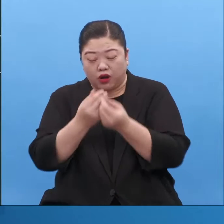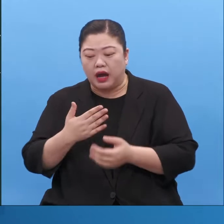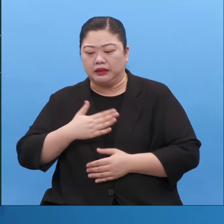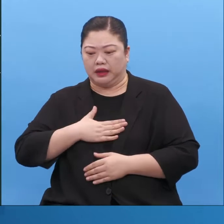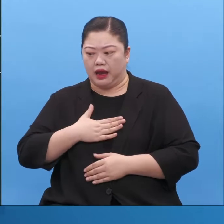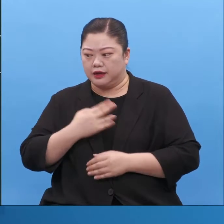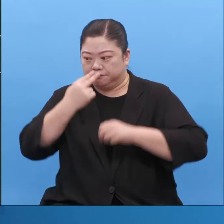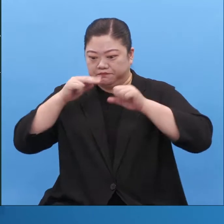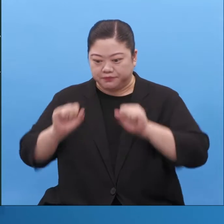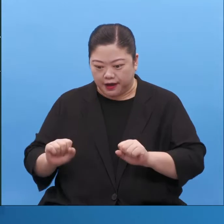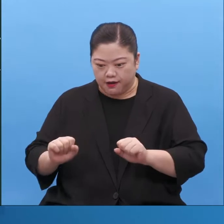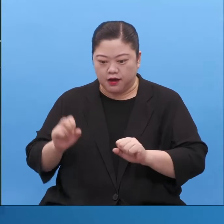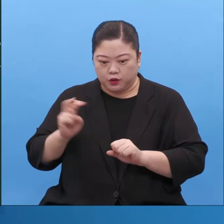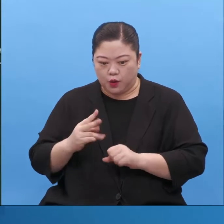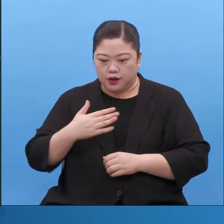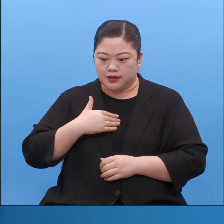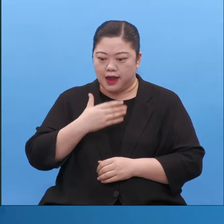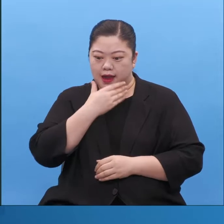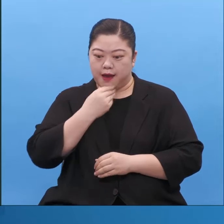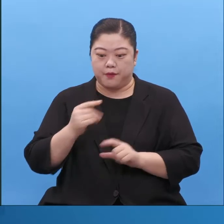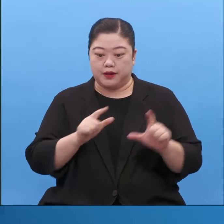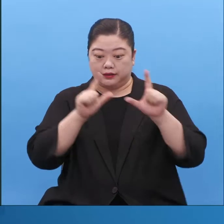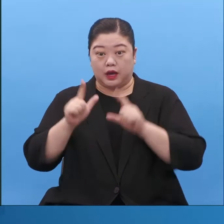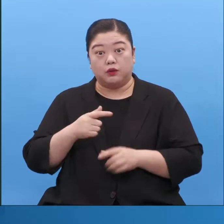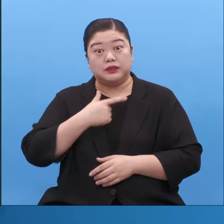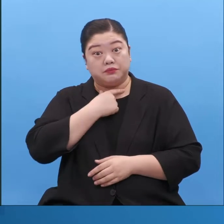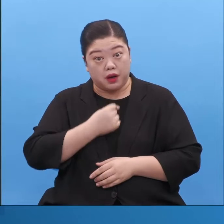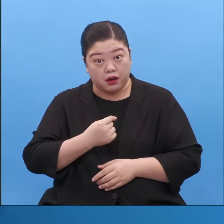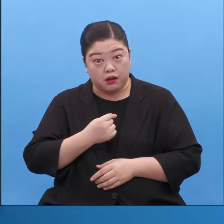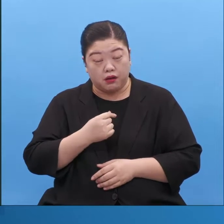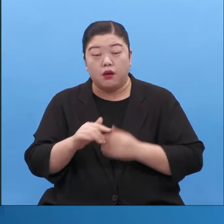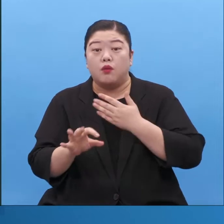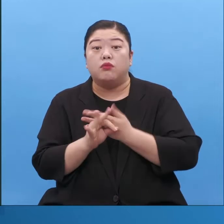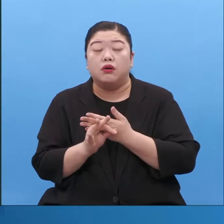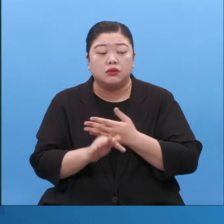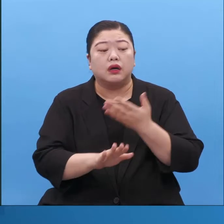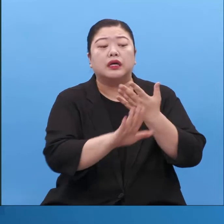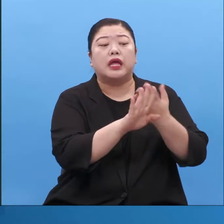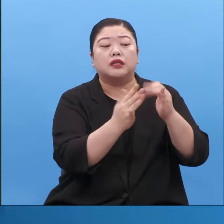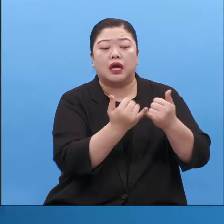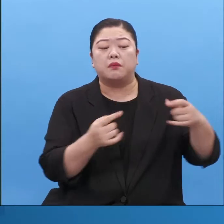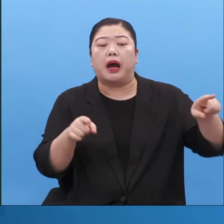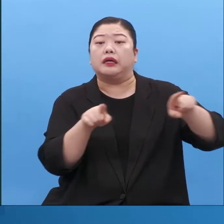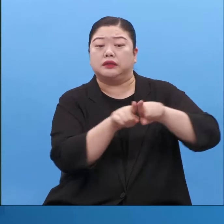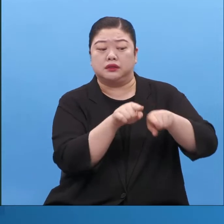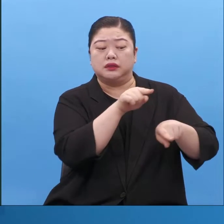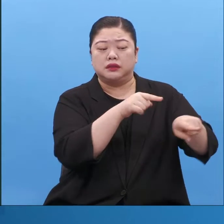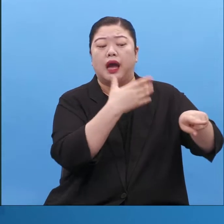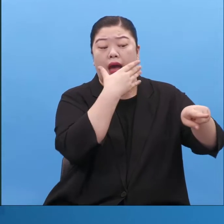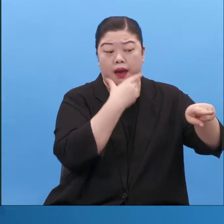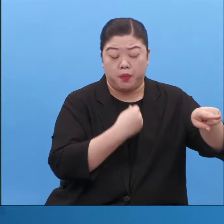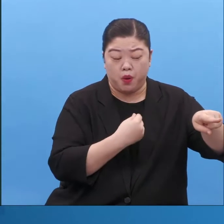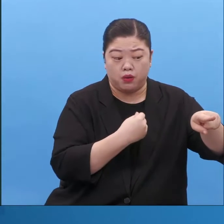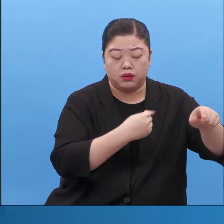let's really calculate this if I want to live then everyone else must live and putting aside faith even if you just calculate